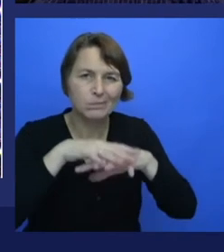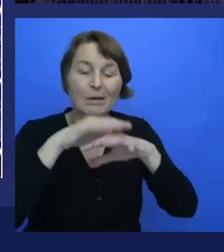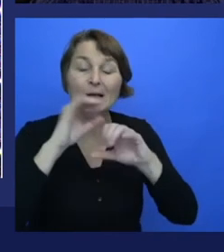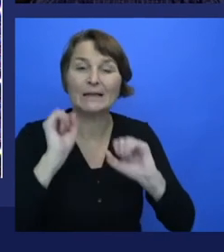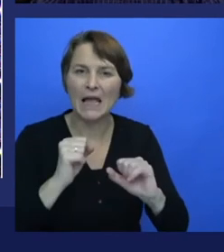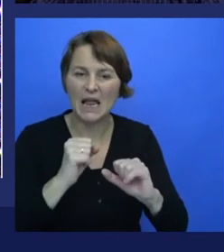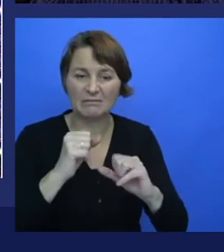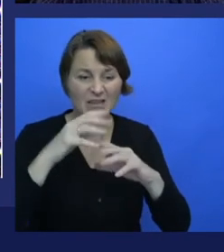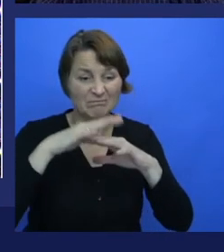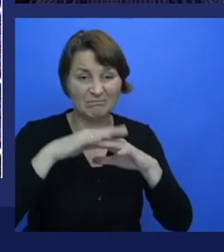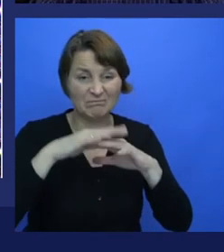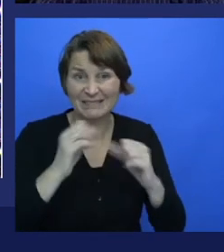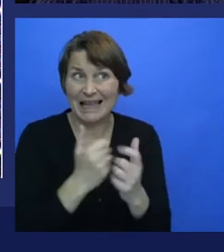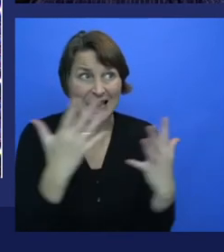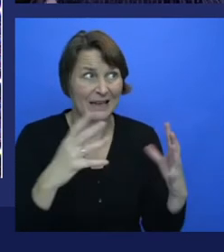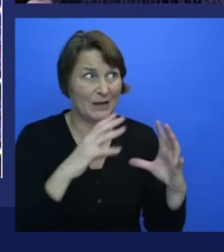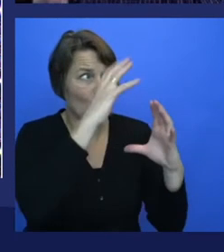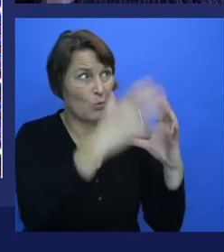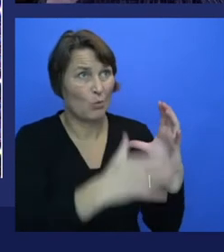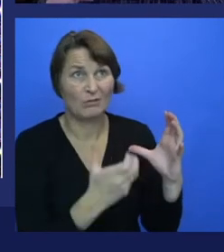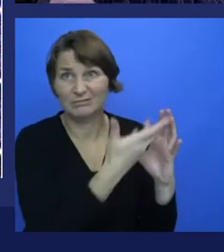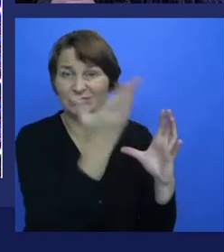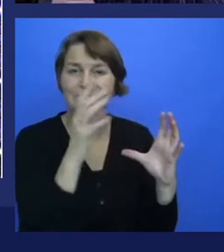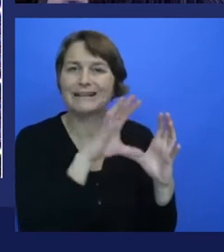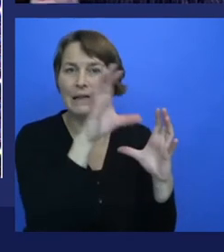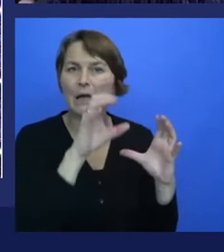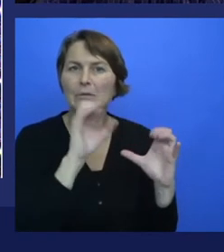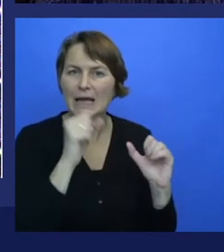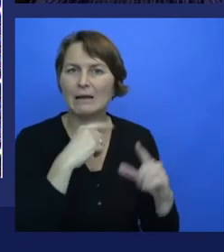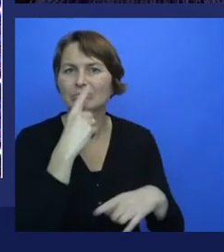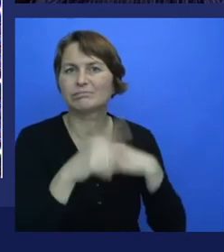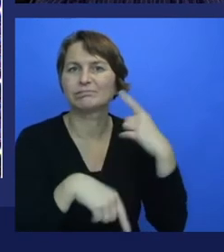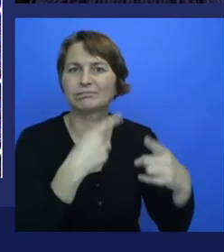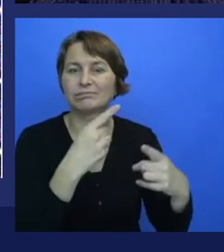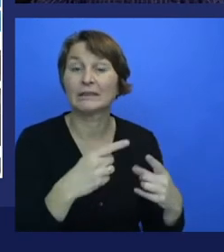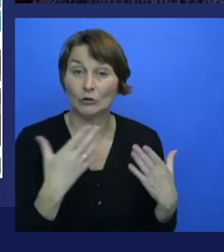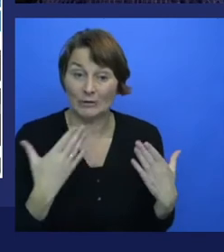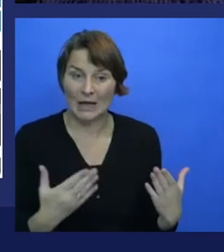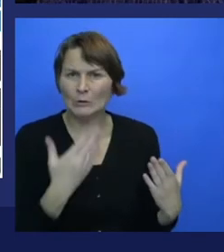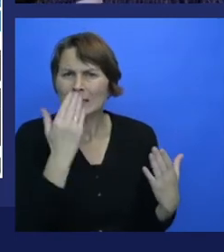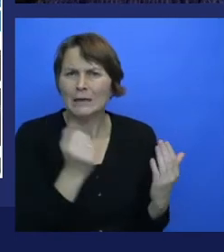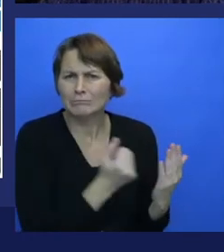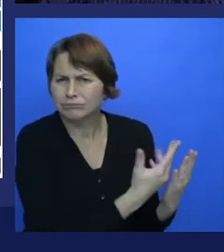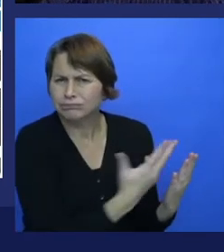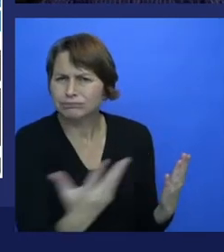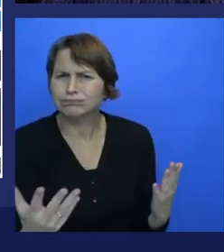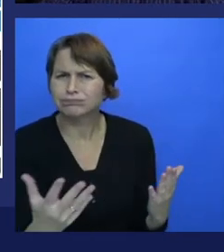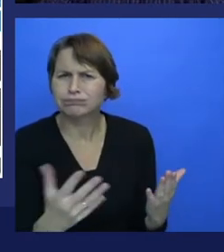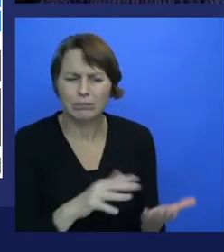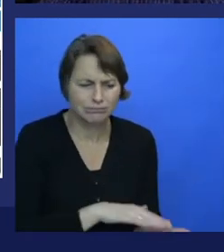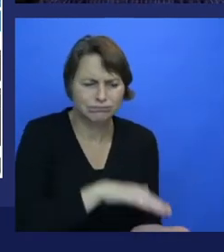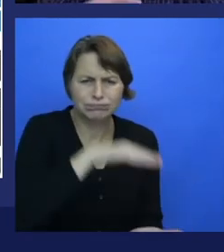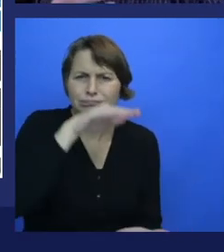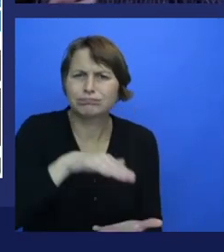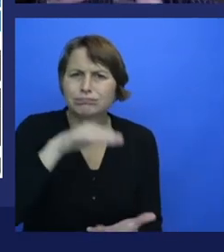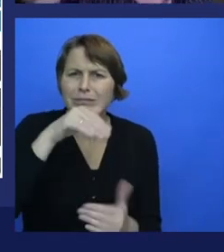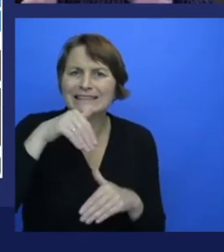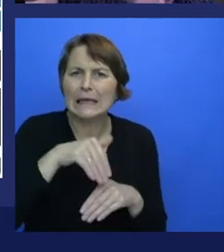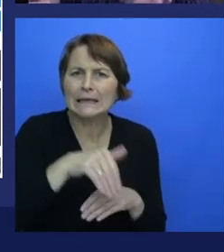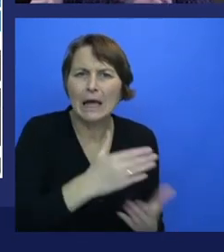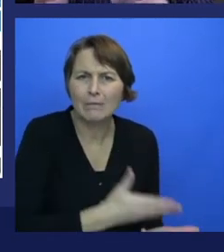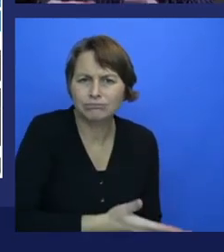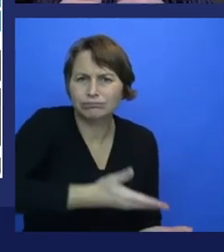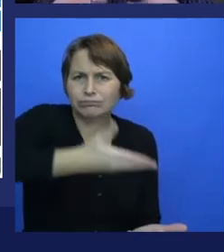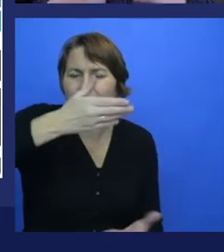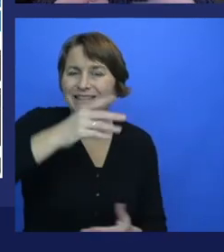any location at any time. I also think the availability of data has a huge impact. And for better or worse, we have to point to social media as the impacts